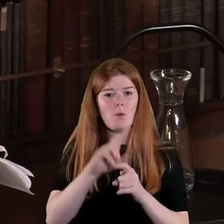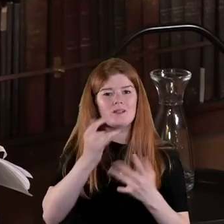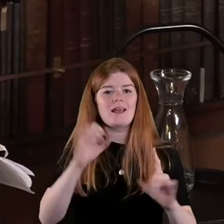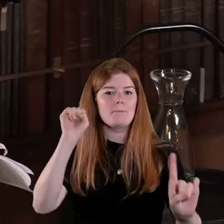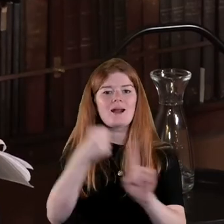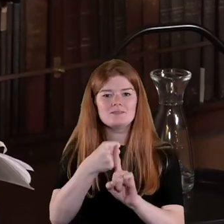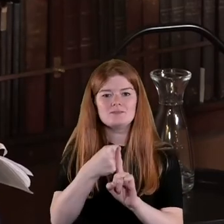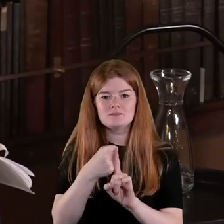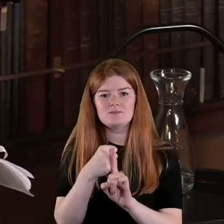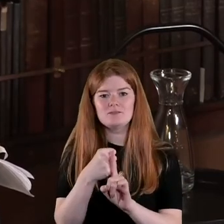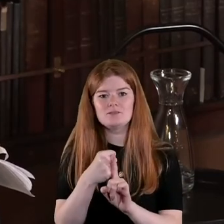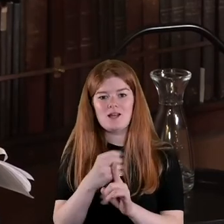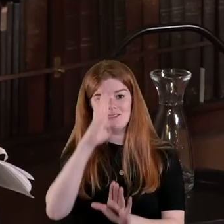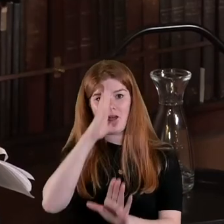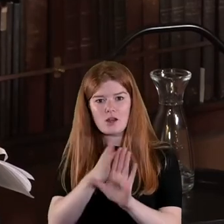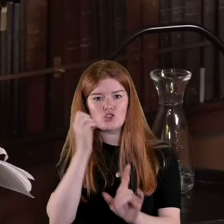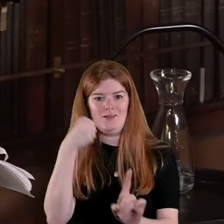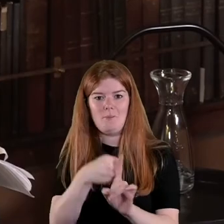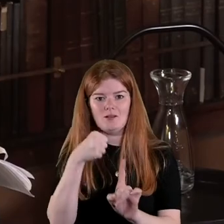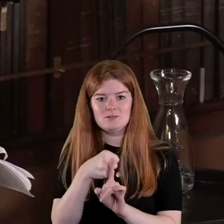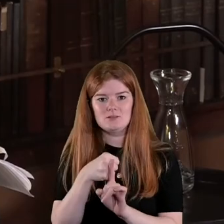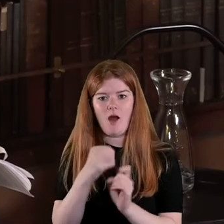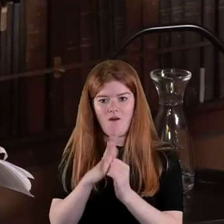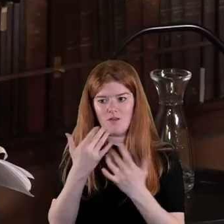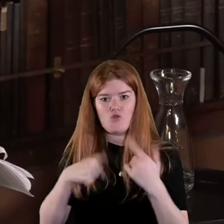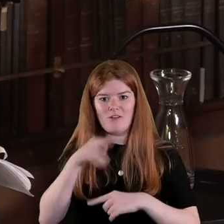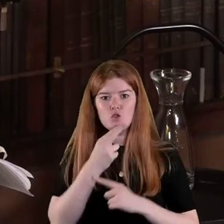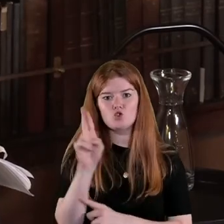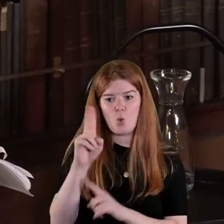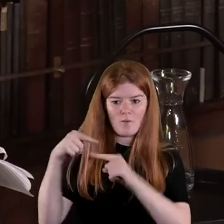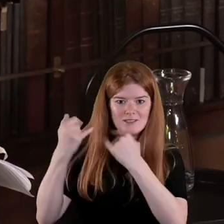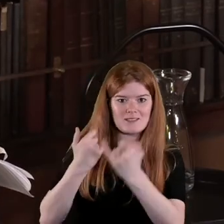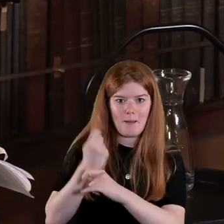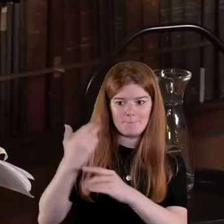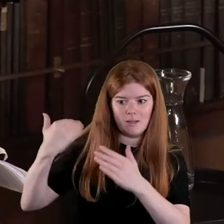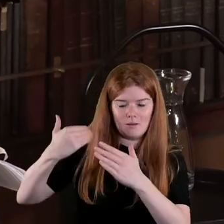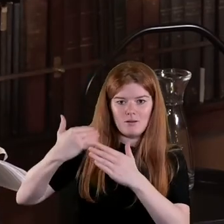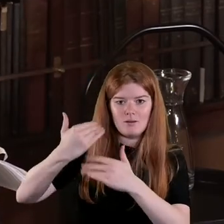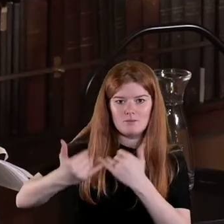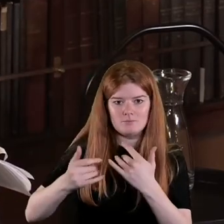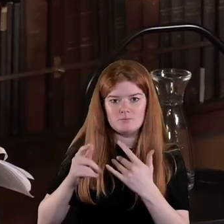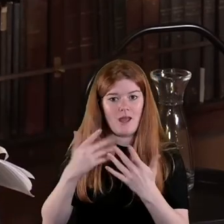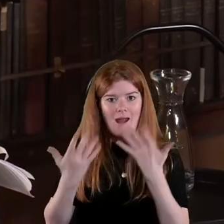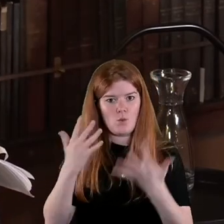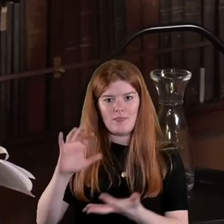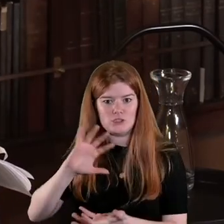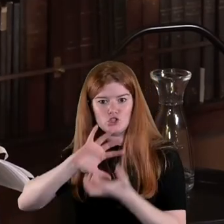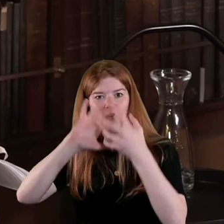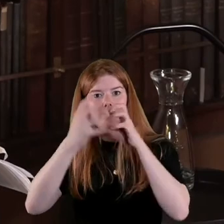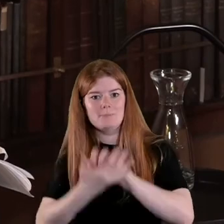I suppose the psychological impact of the revolution over time and how that might shape